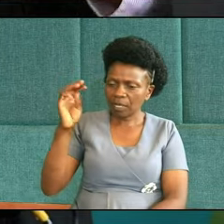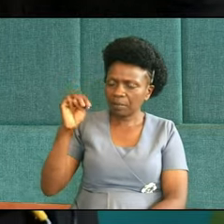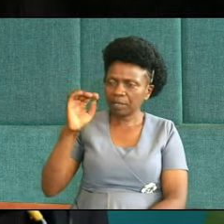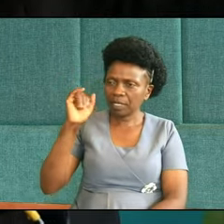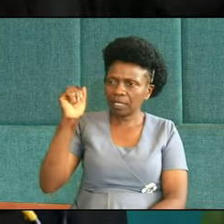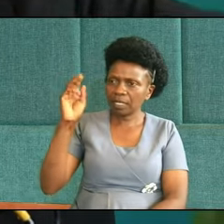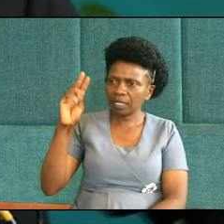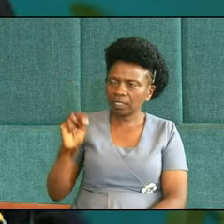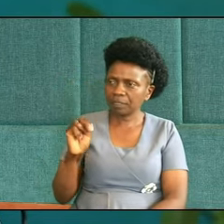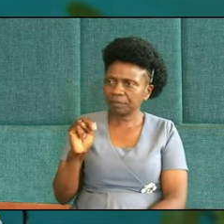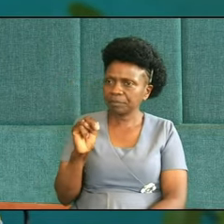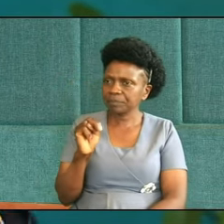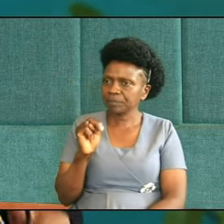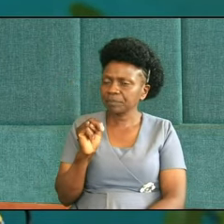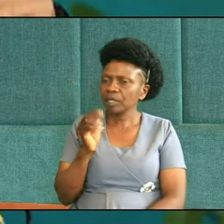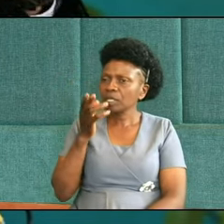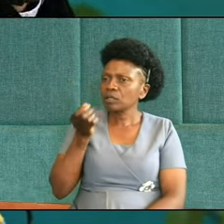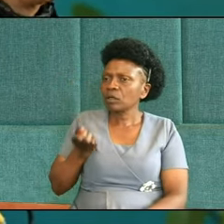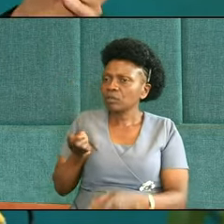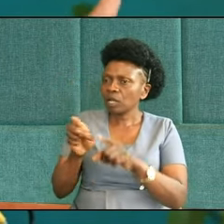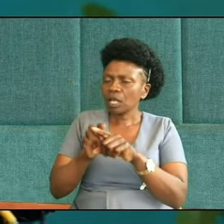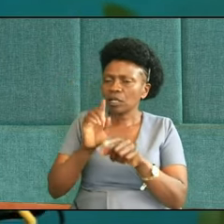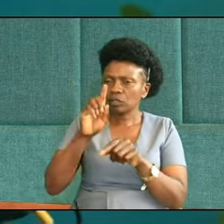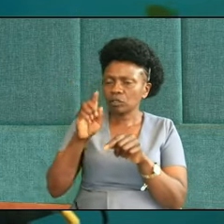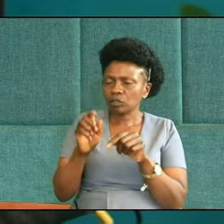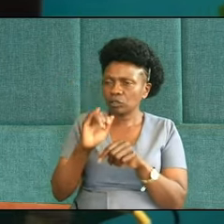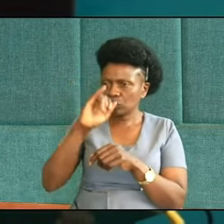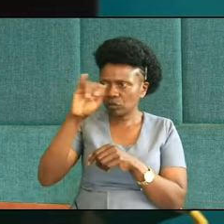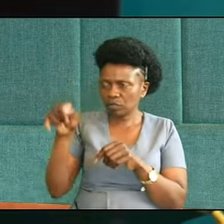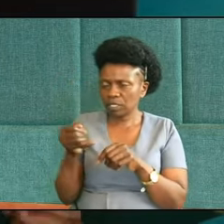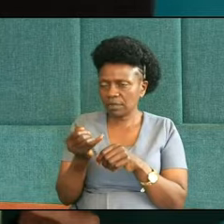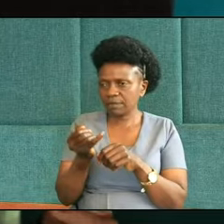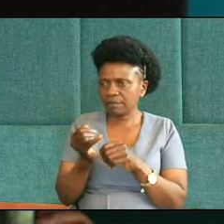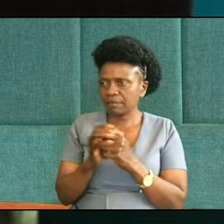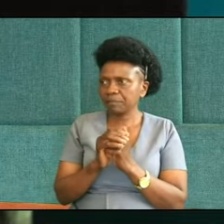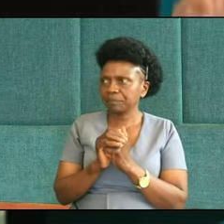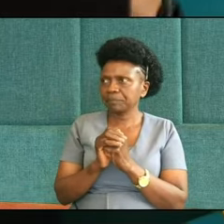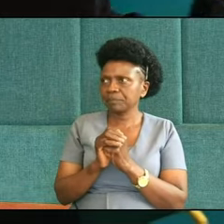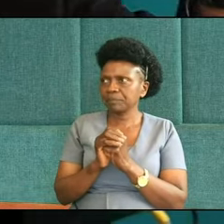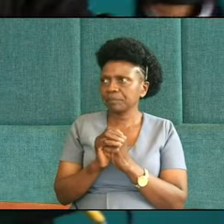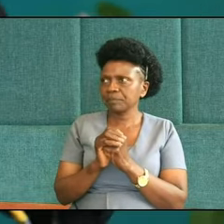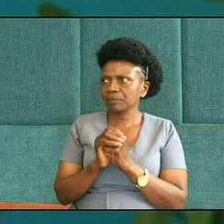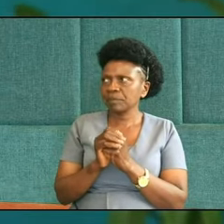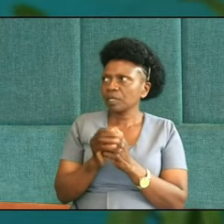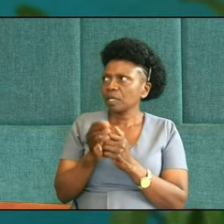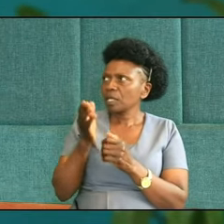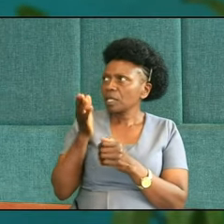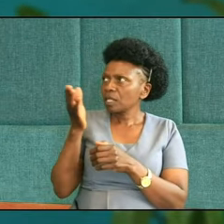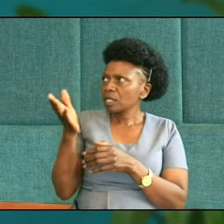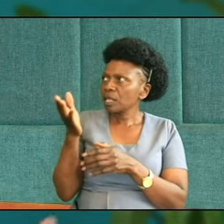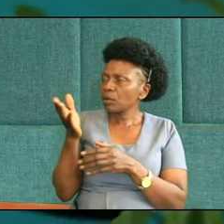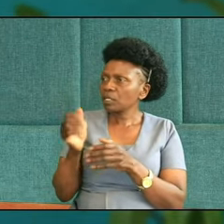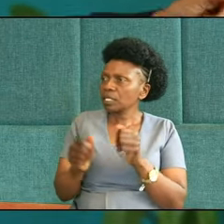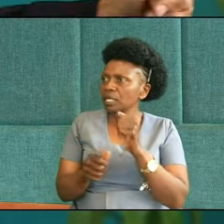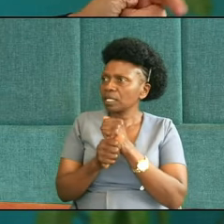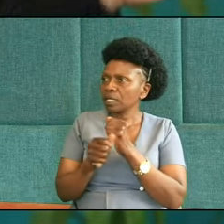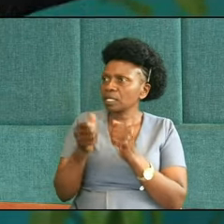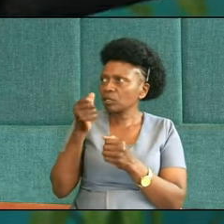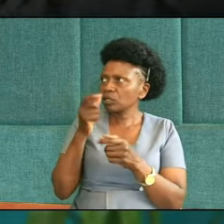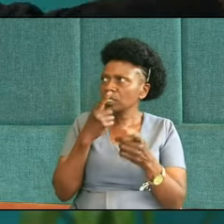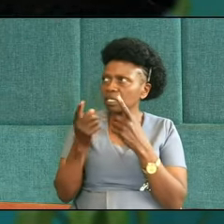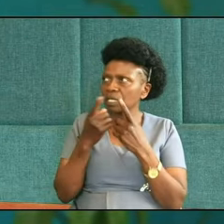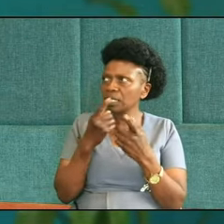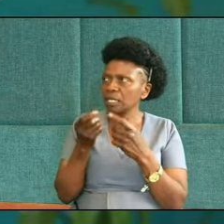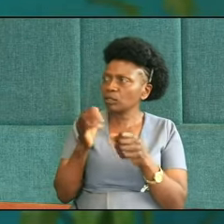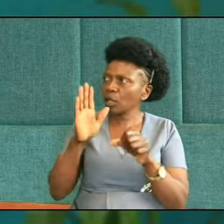and have them open their sacks and when they opened the sack of Benjamin, there was the cup. And so they said,